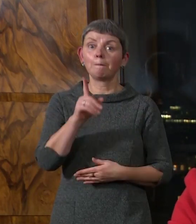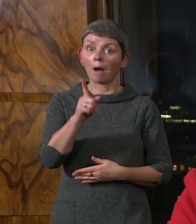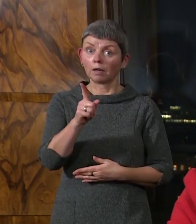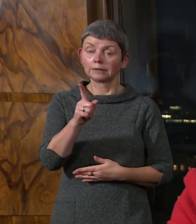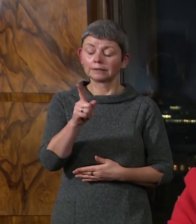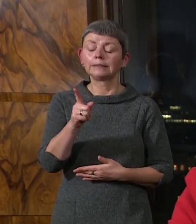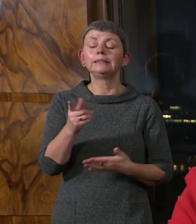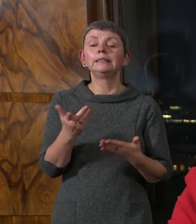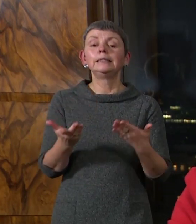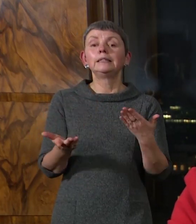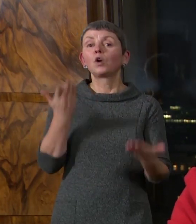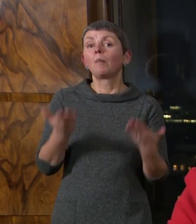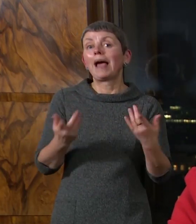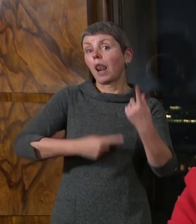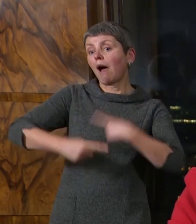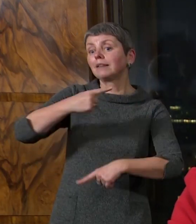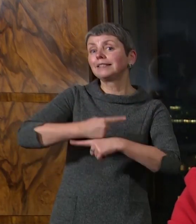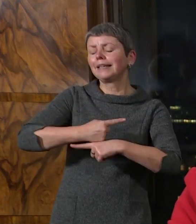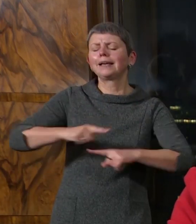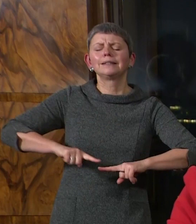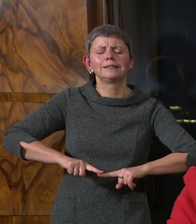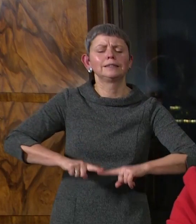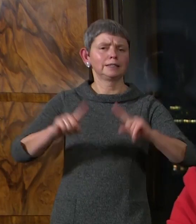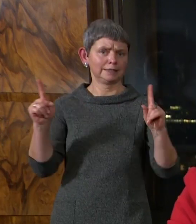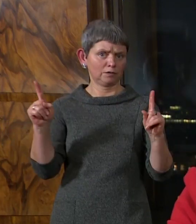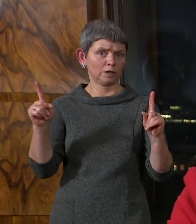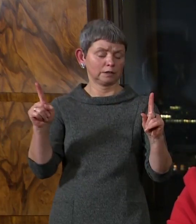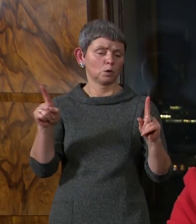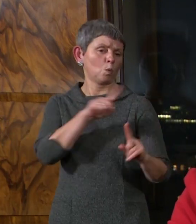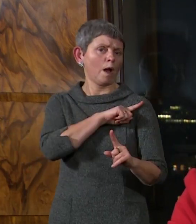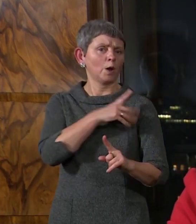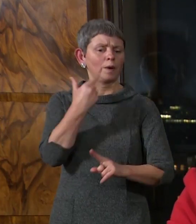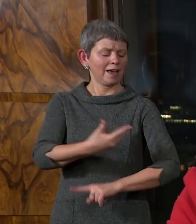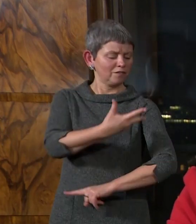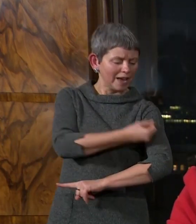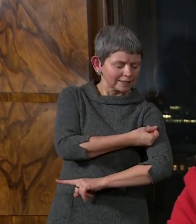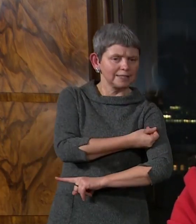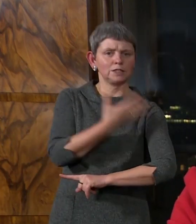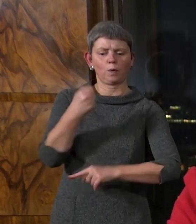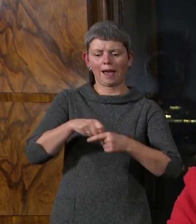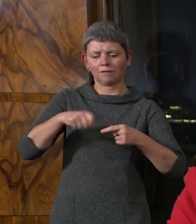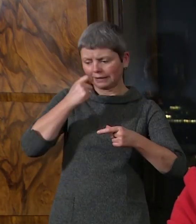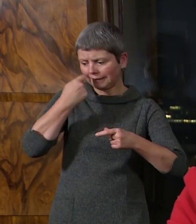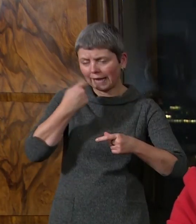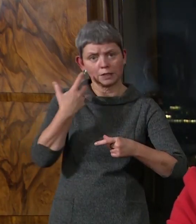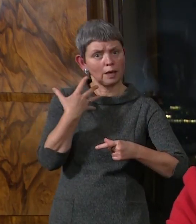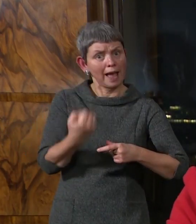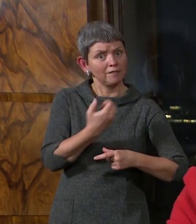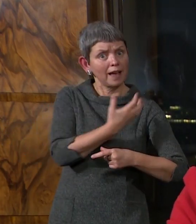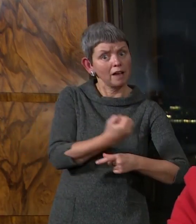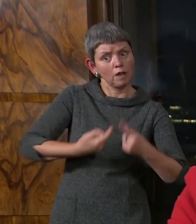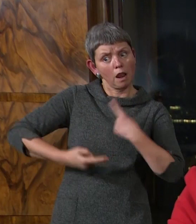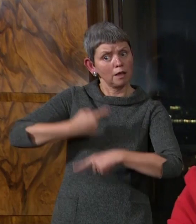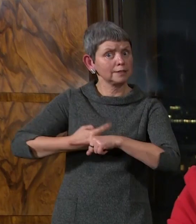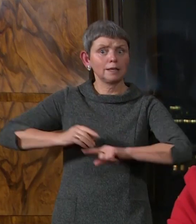vaccines and home testing do put us in a better position than last year. And wearying though all this is,